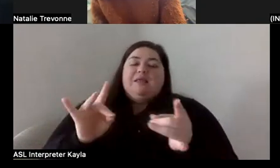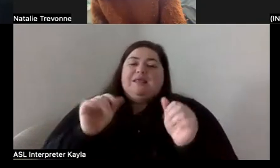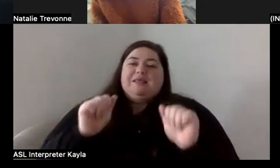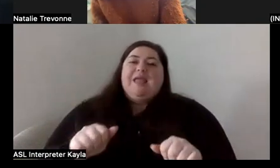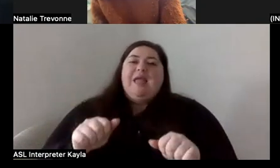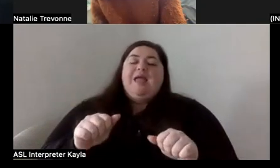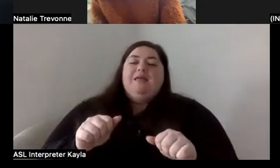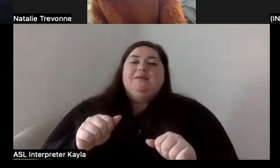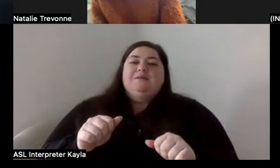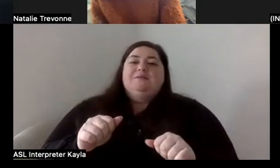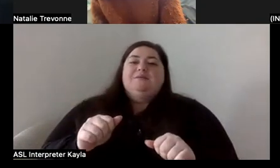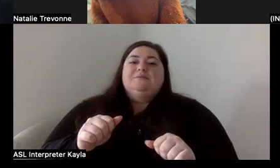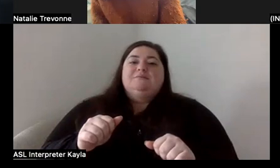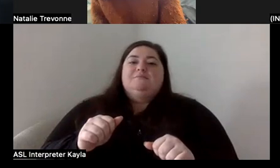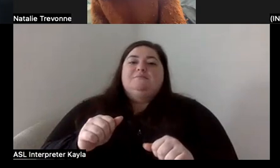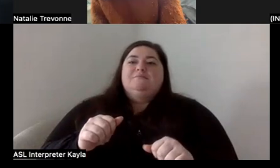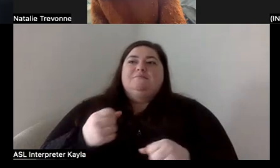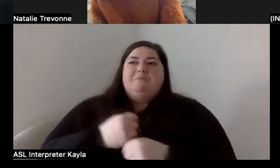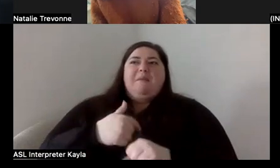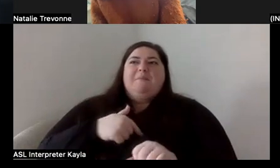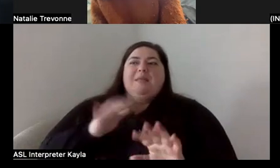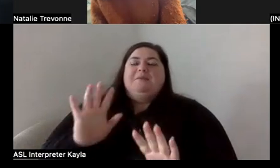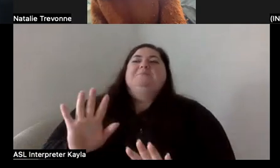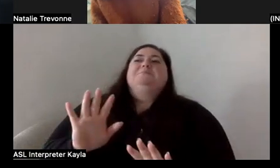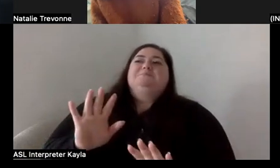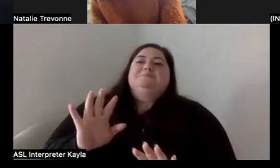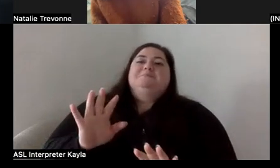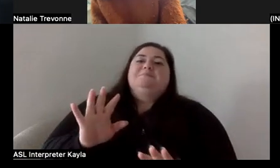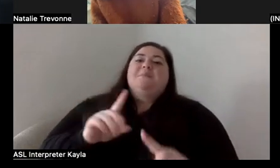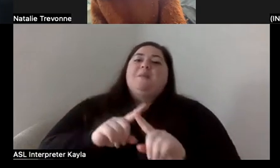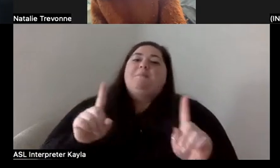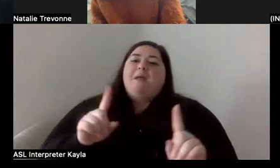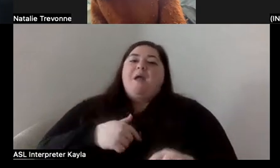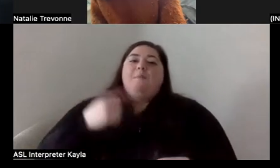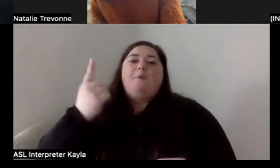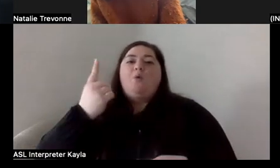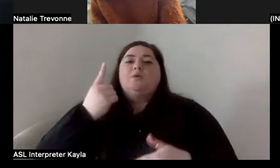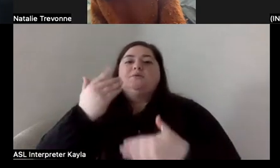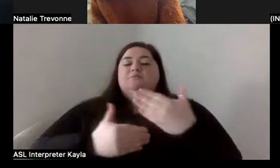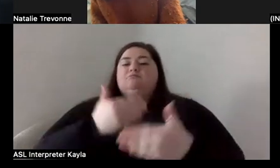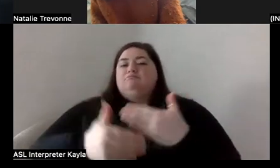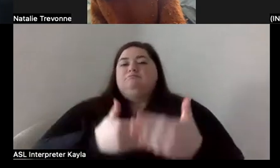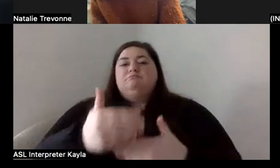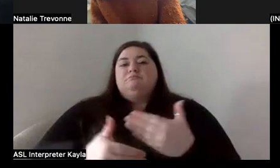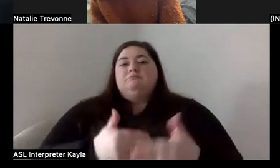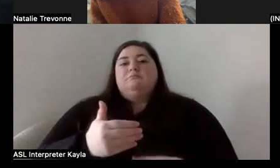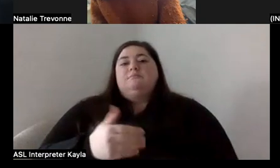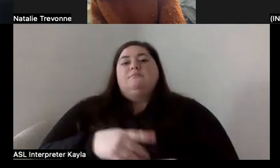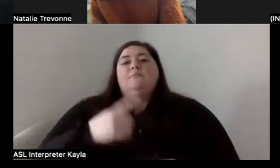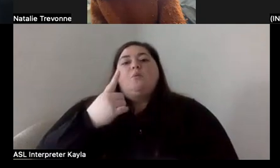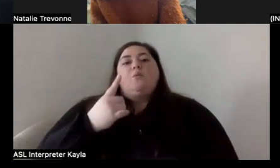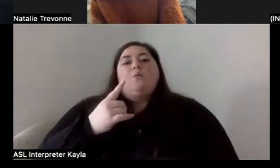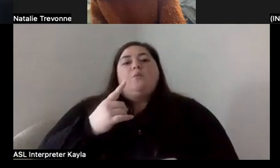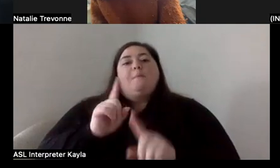know, I can, you know, kind of taken aback. But I think I'm always moving forward. A mentor of mine has